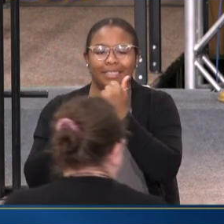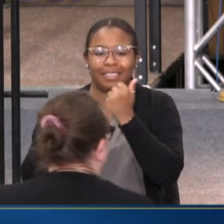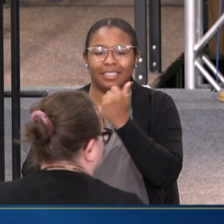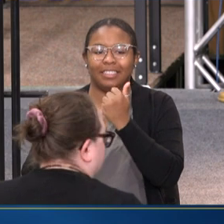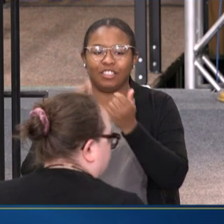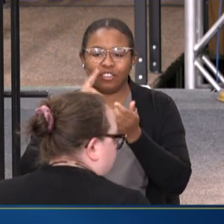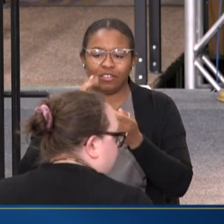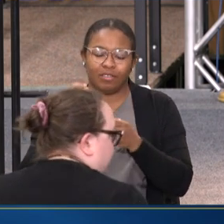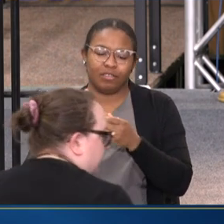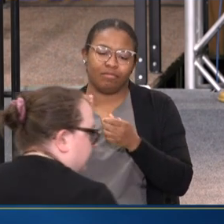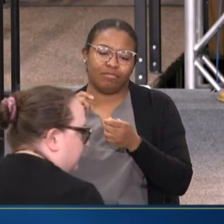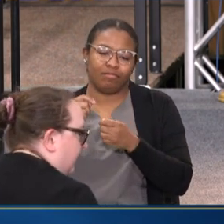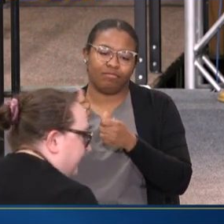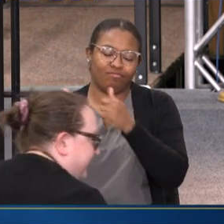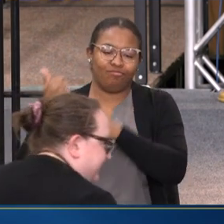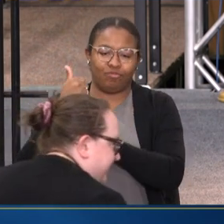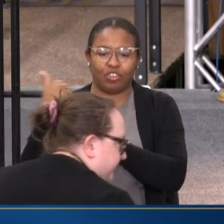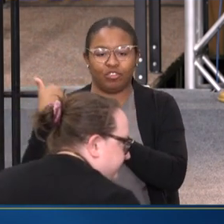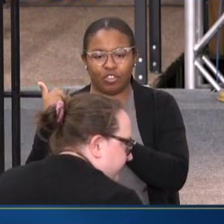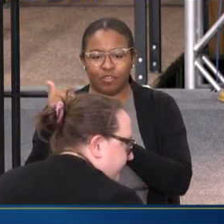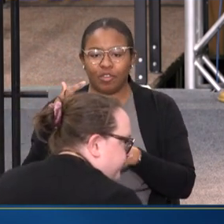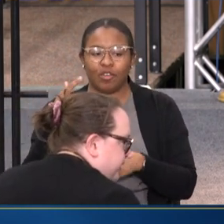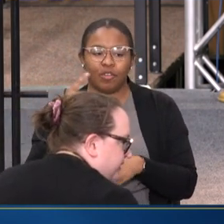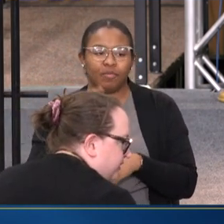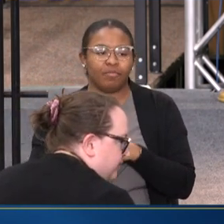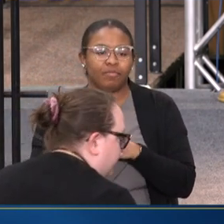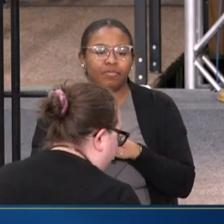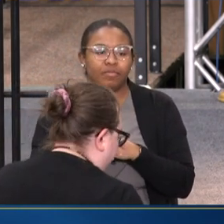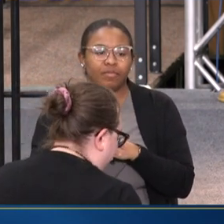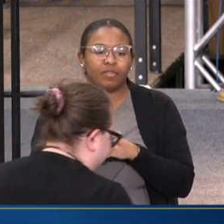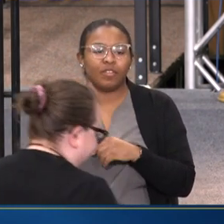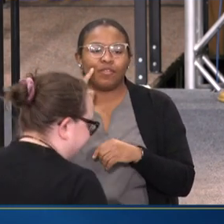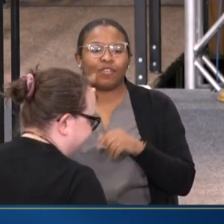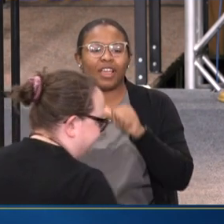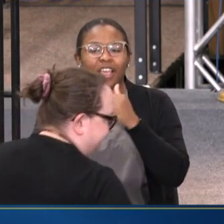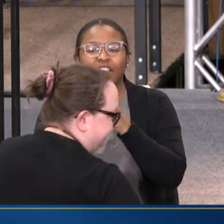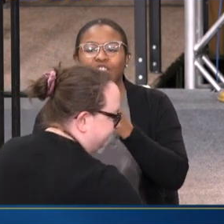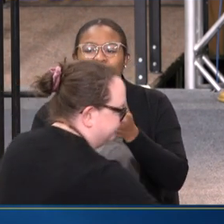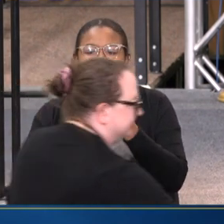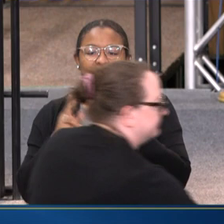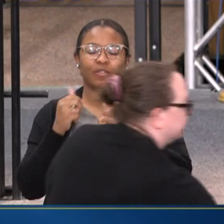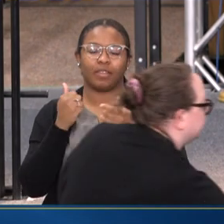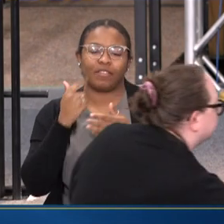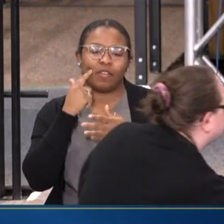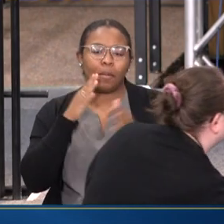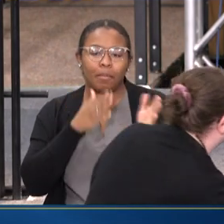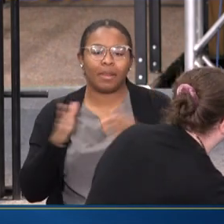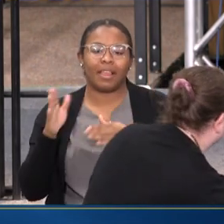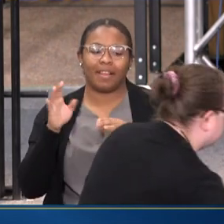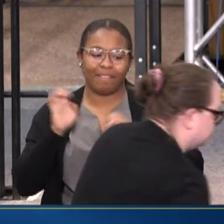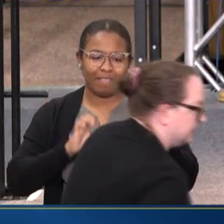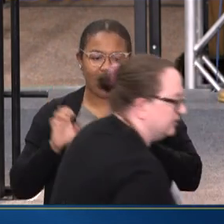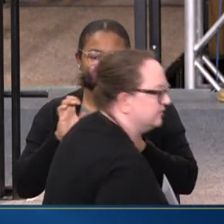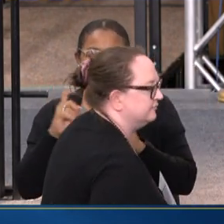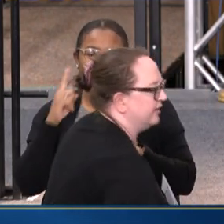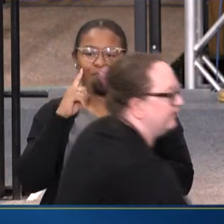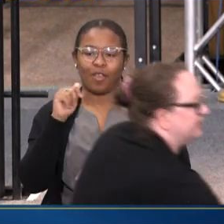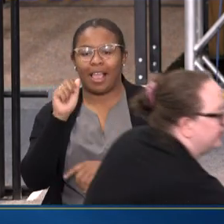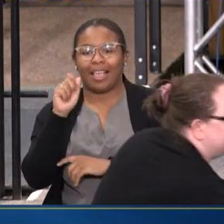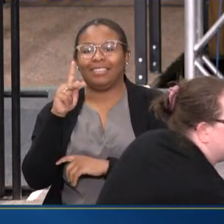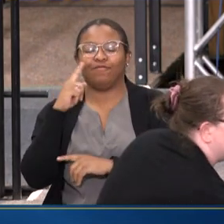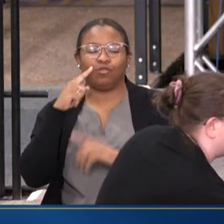and Aging Policy in HHS's Office of the Assistant Secretary for Planning and Evaluation, or ASPE for short.